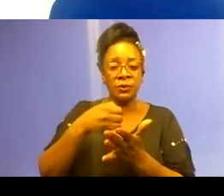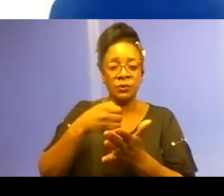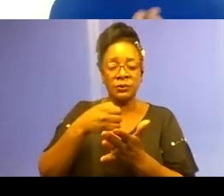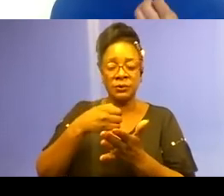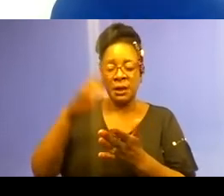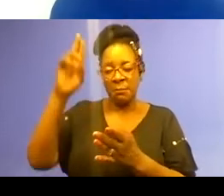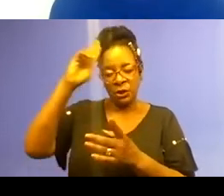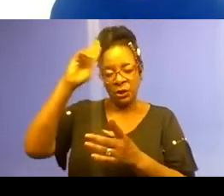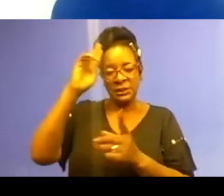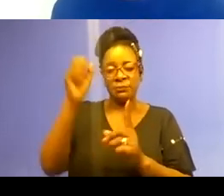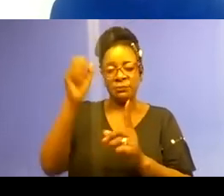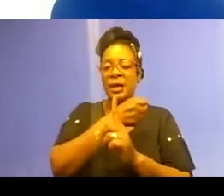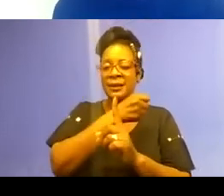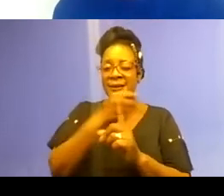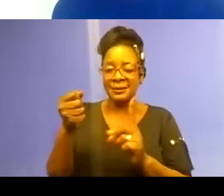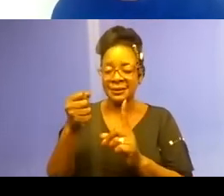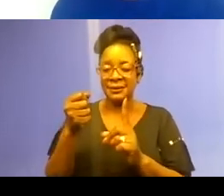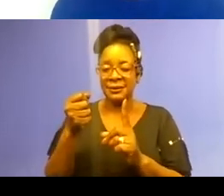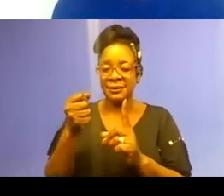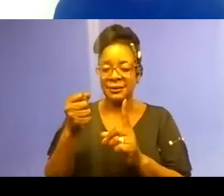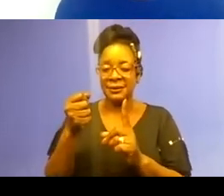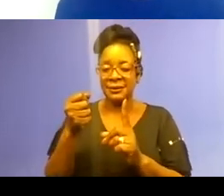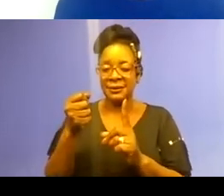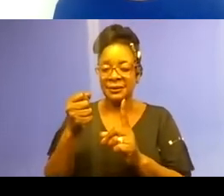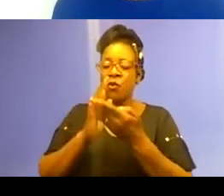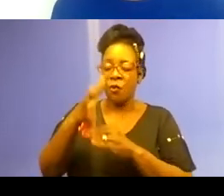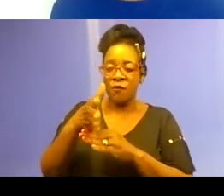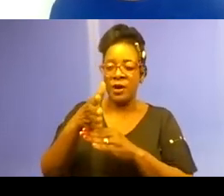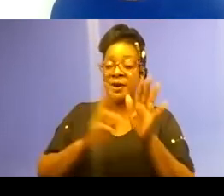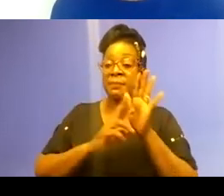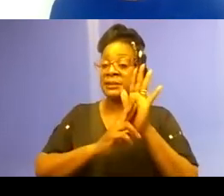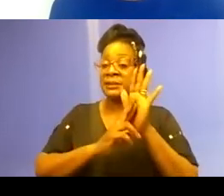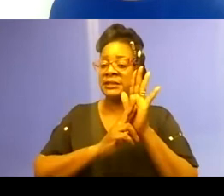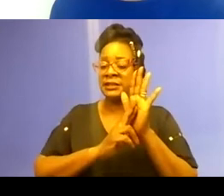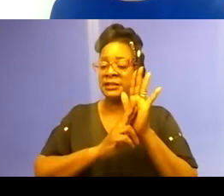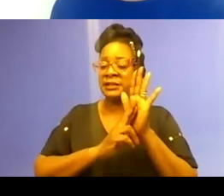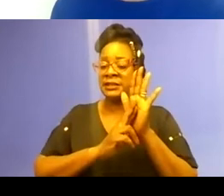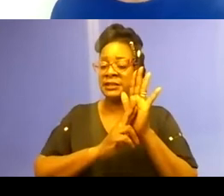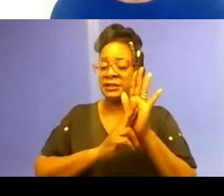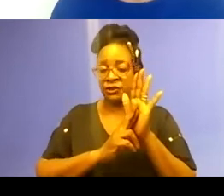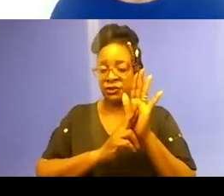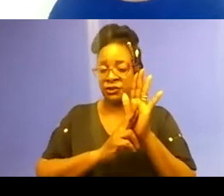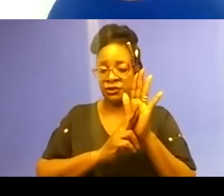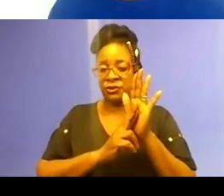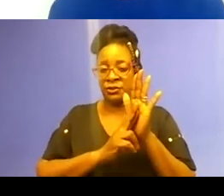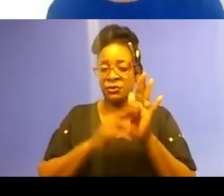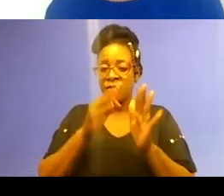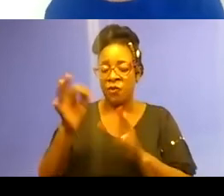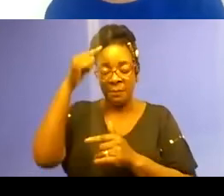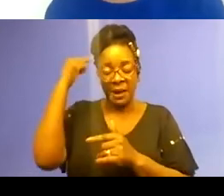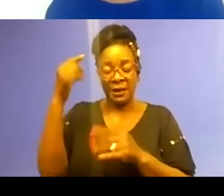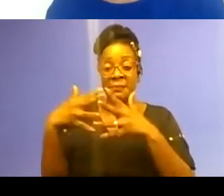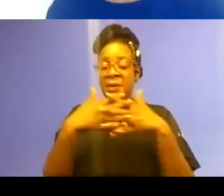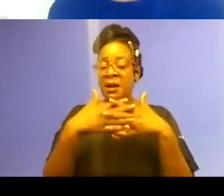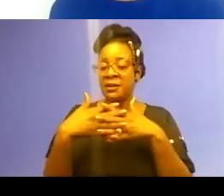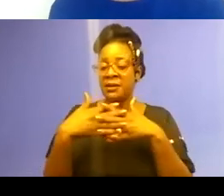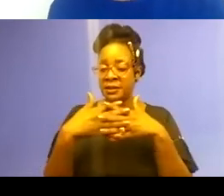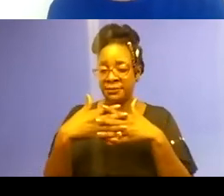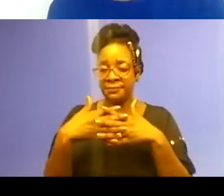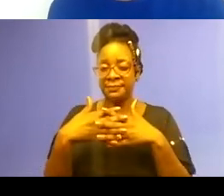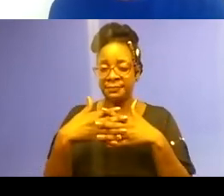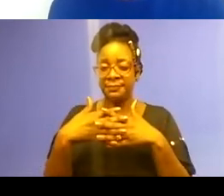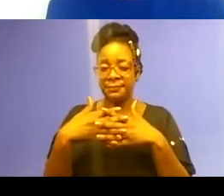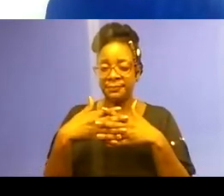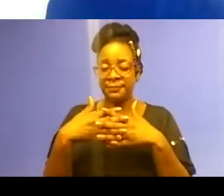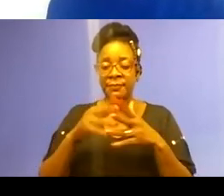-representation of Blacks in United States prisons. Then there's the institutional